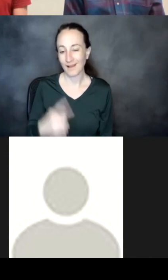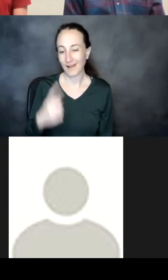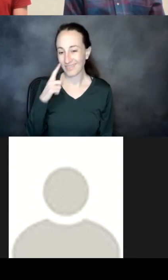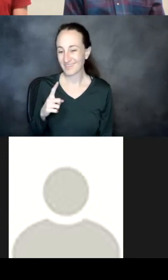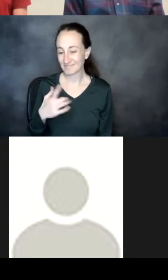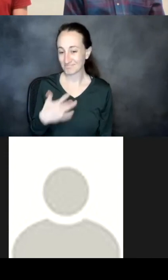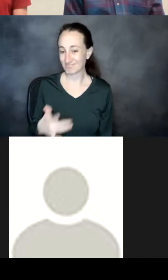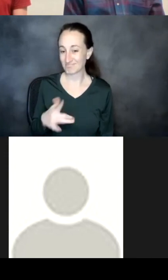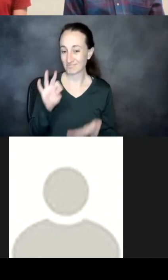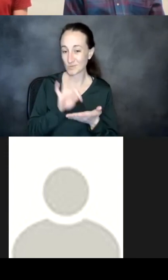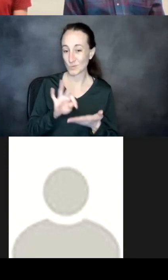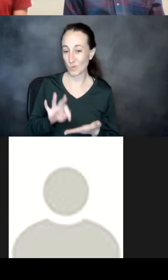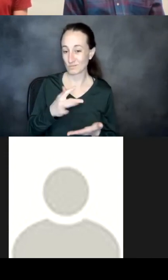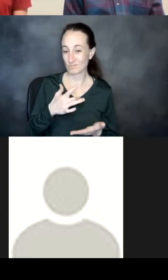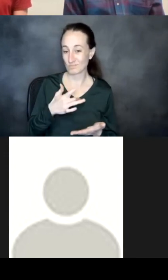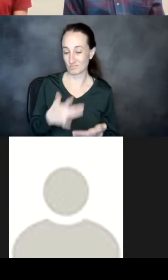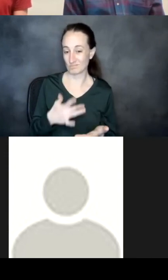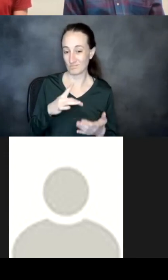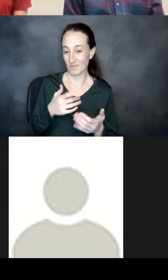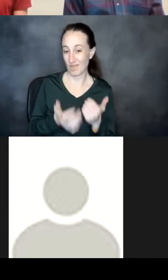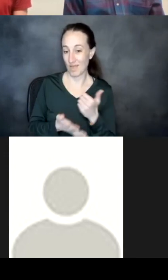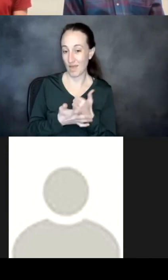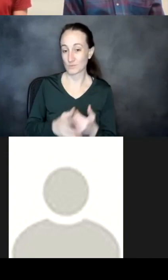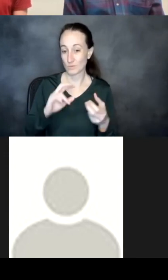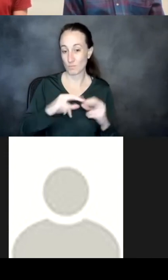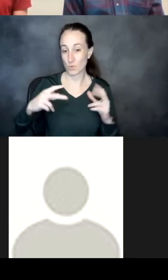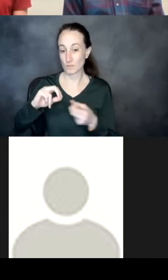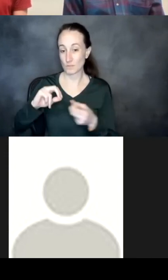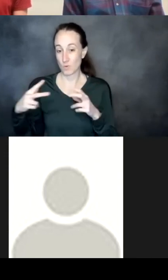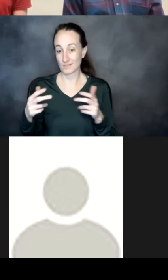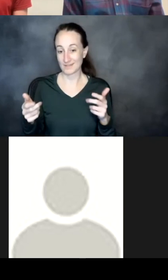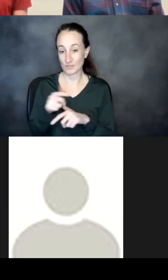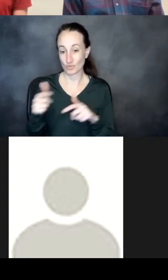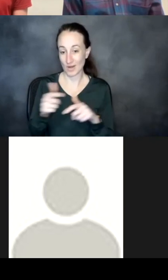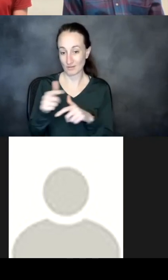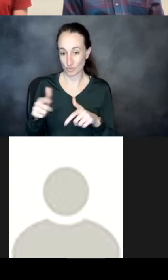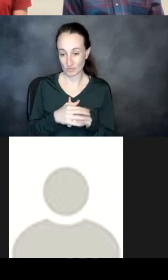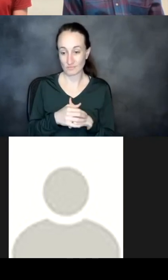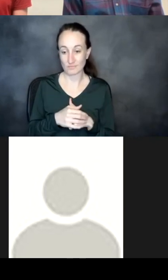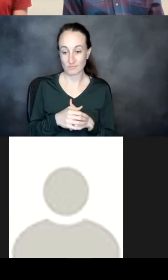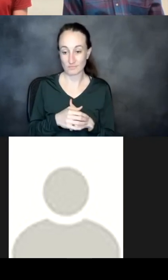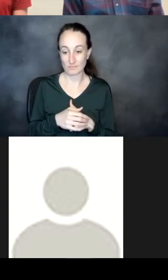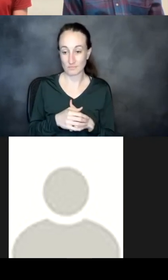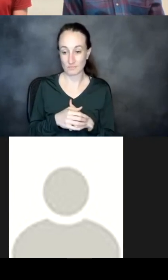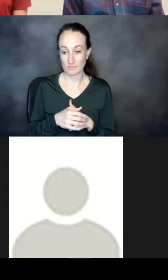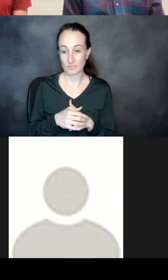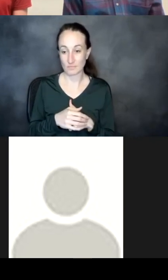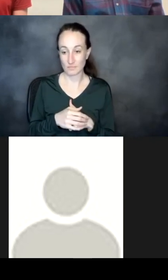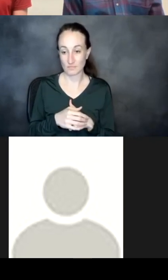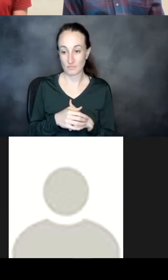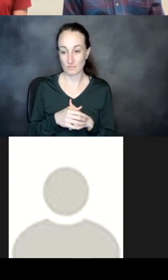the scoring particularly helps with the like protein protein interaction cases um i think